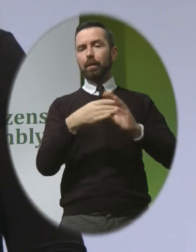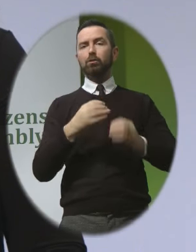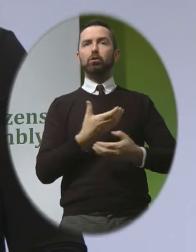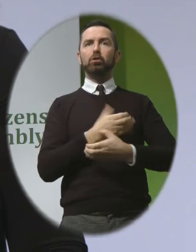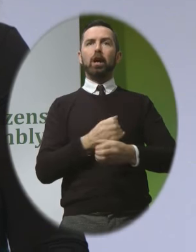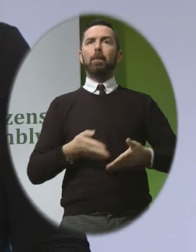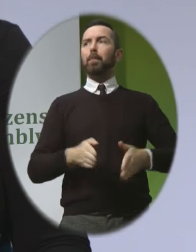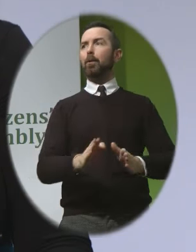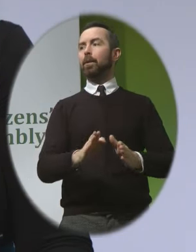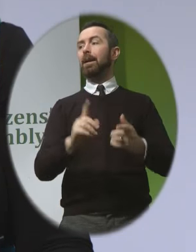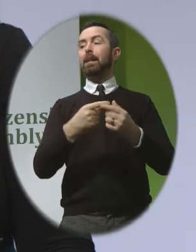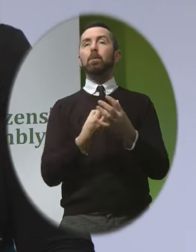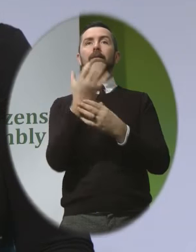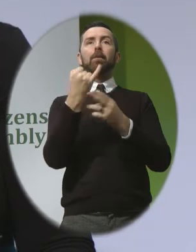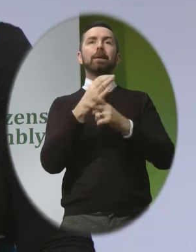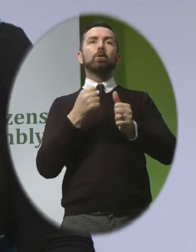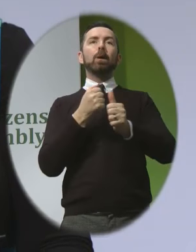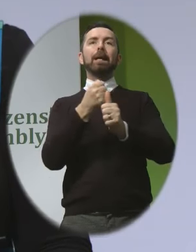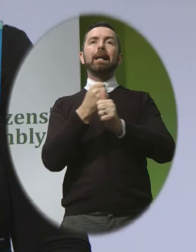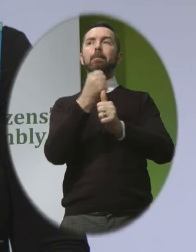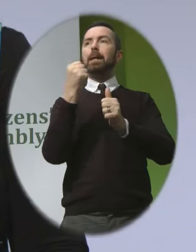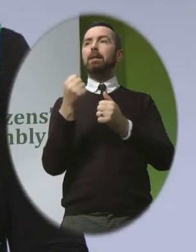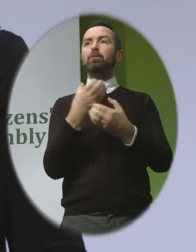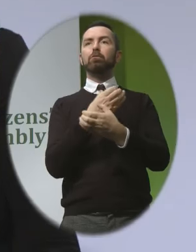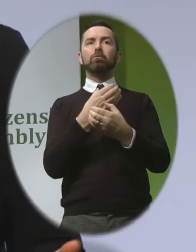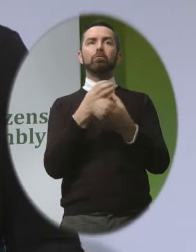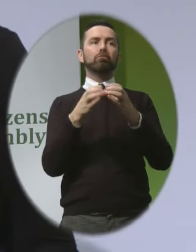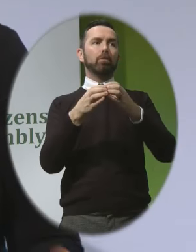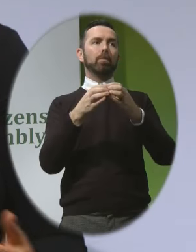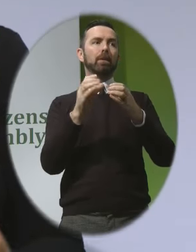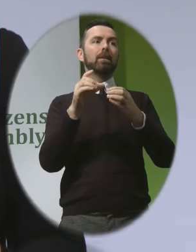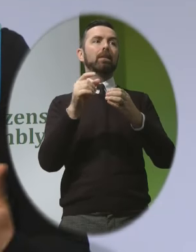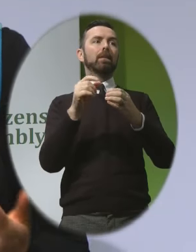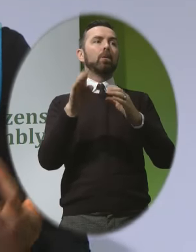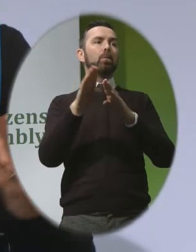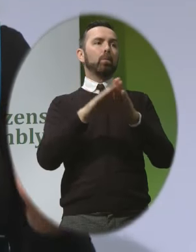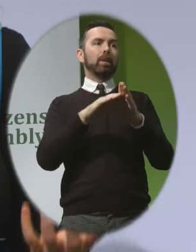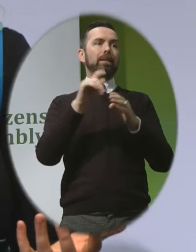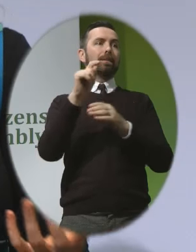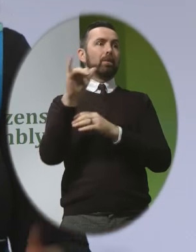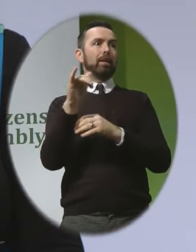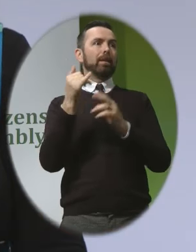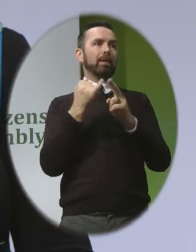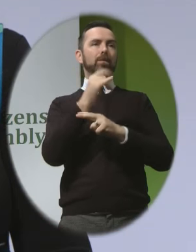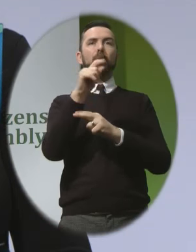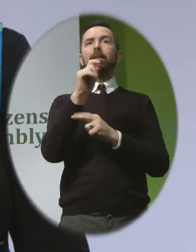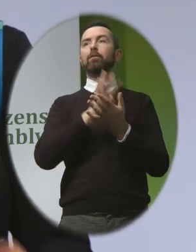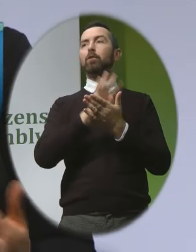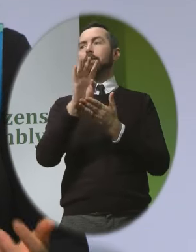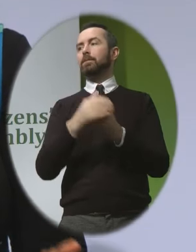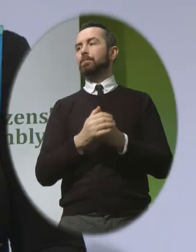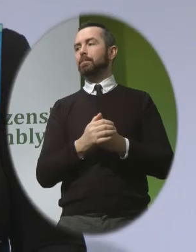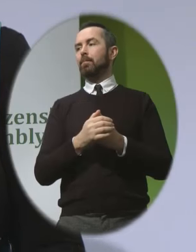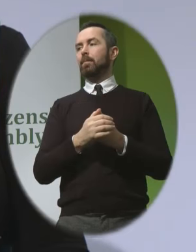into a campaigning group in the aftermath of the case of Ms Y in 2014 our purpose is to provide a platform for parents to inform ourselves